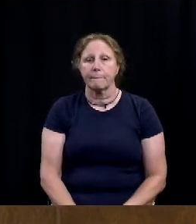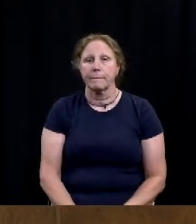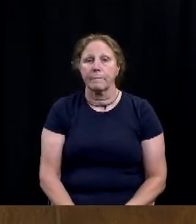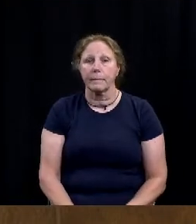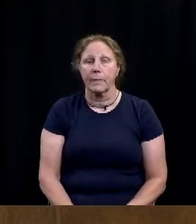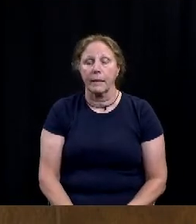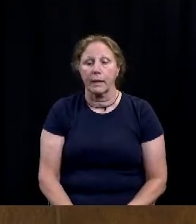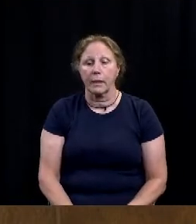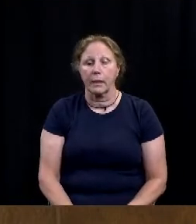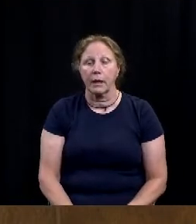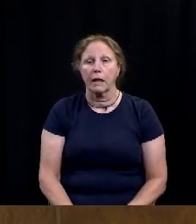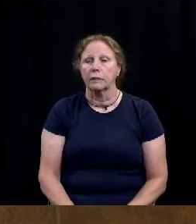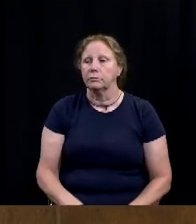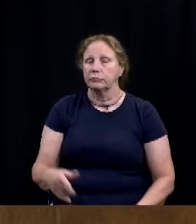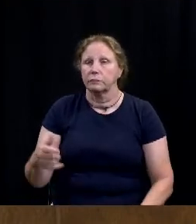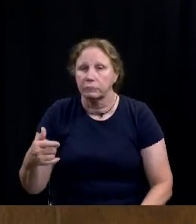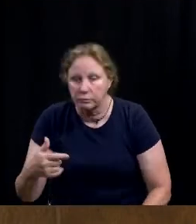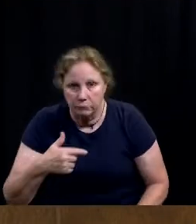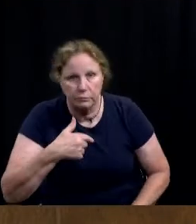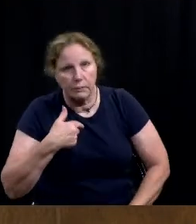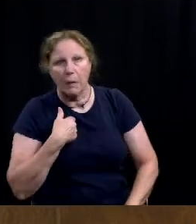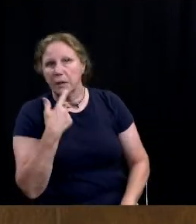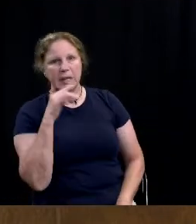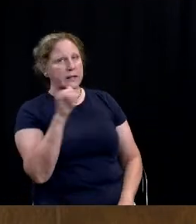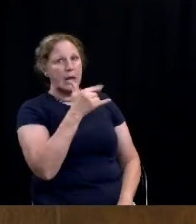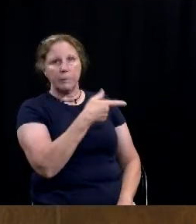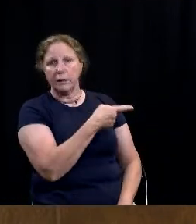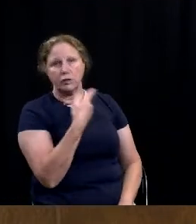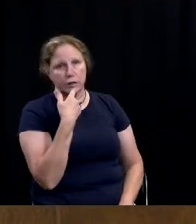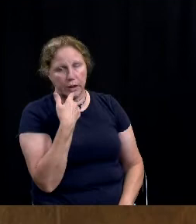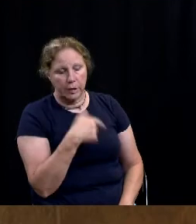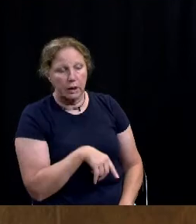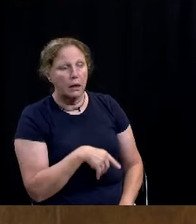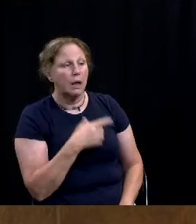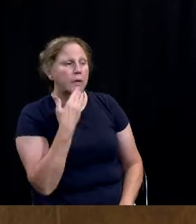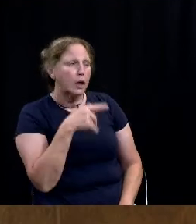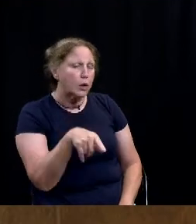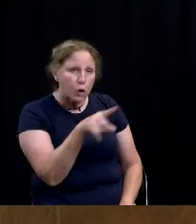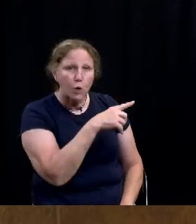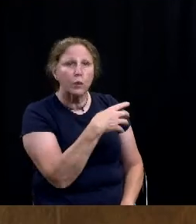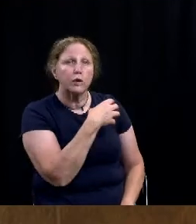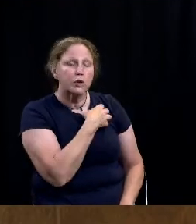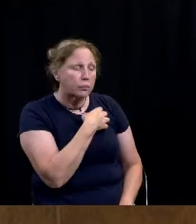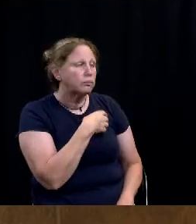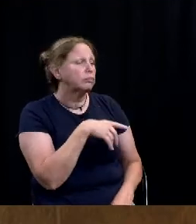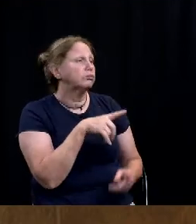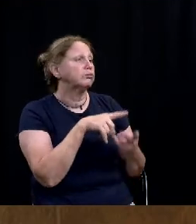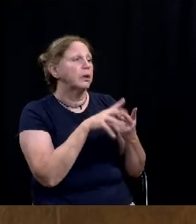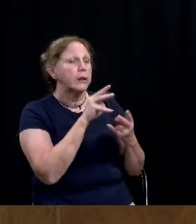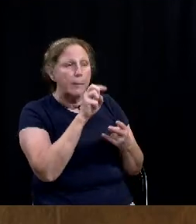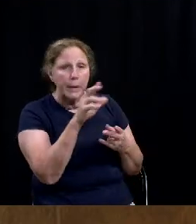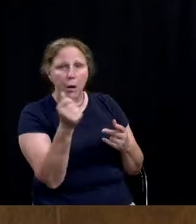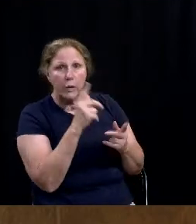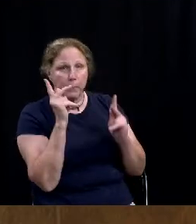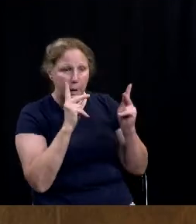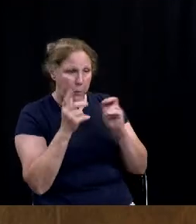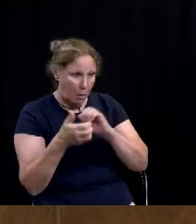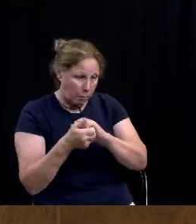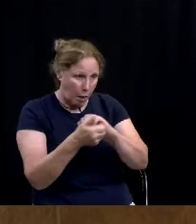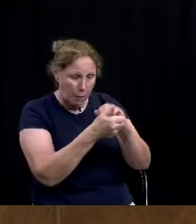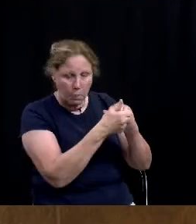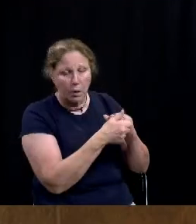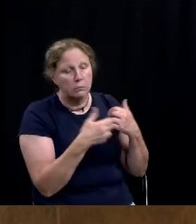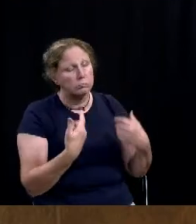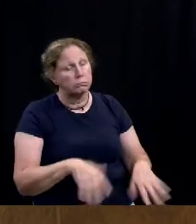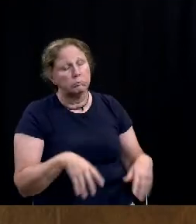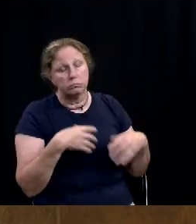and i'll just echo that and say uh chief i appreciate you uh the mayor y'all's leadership on this along with so many other of our community partners i mean this